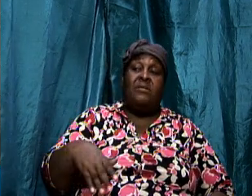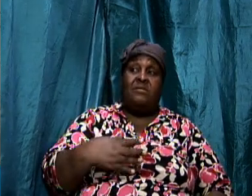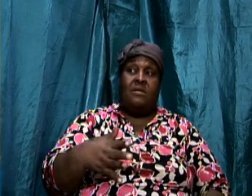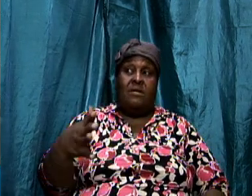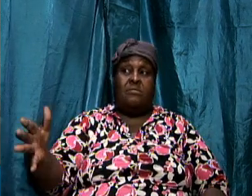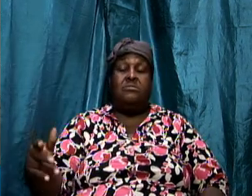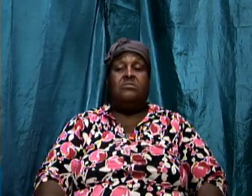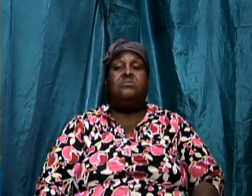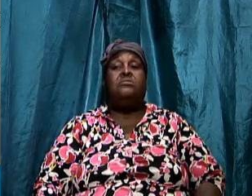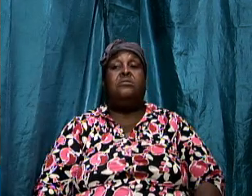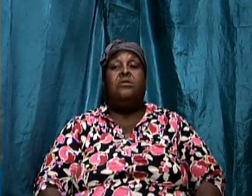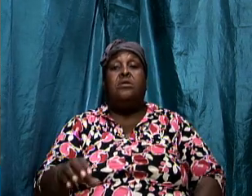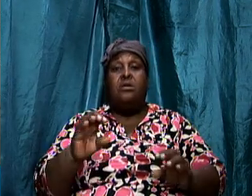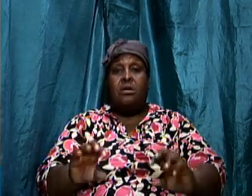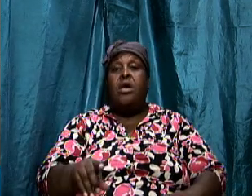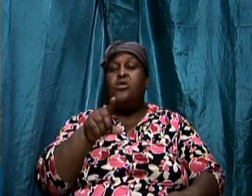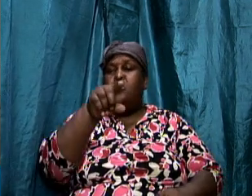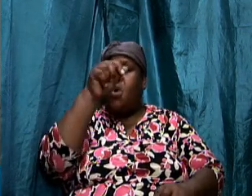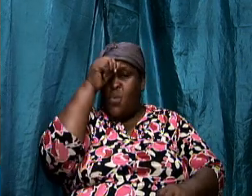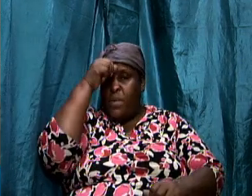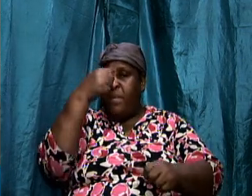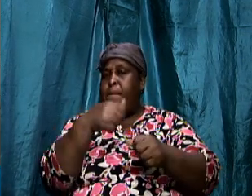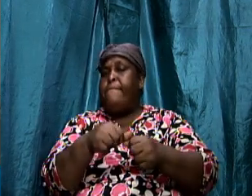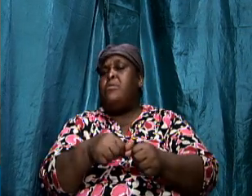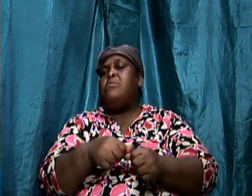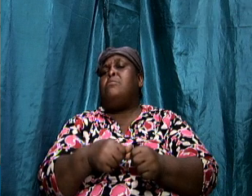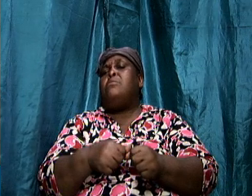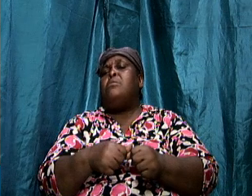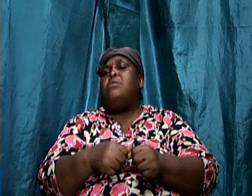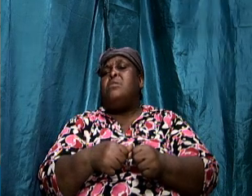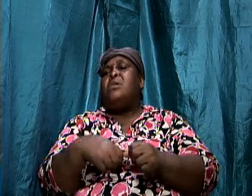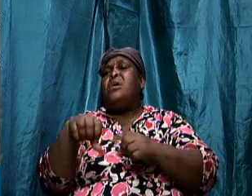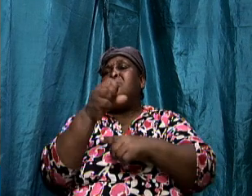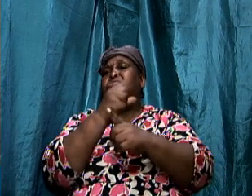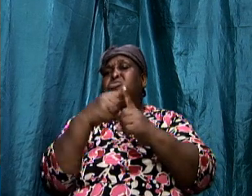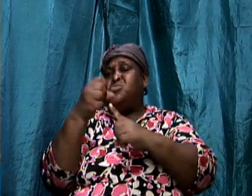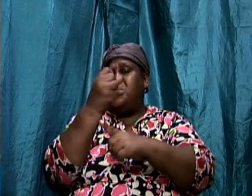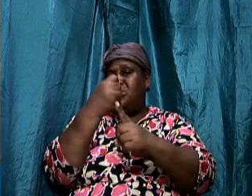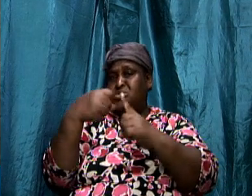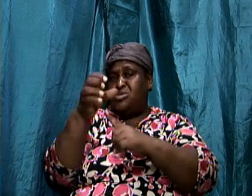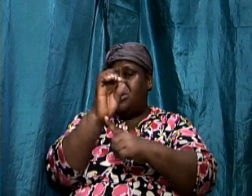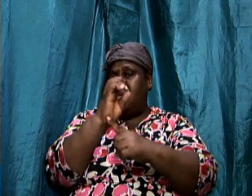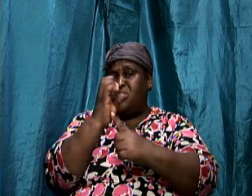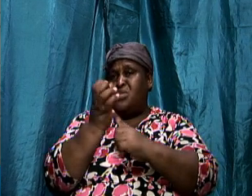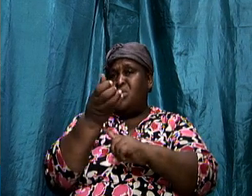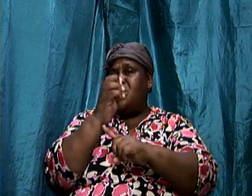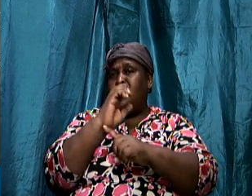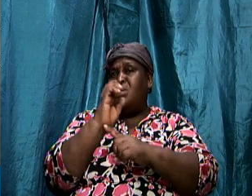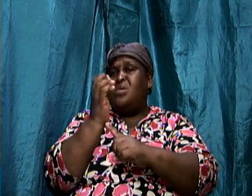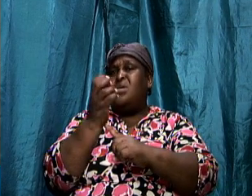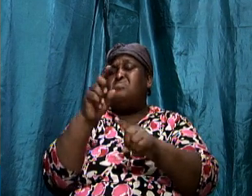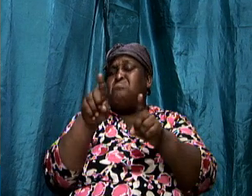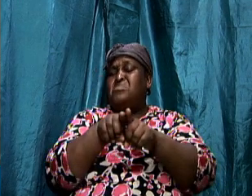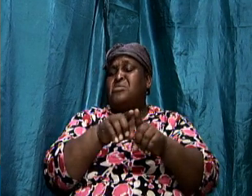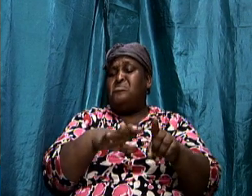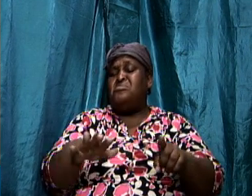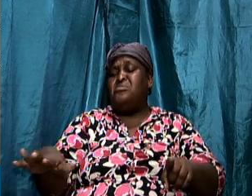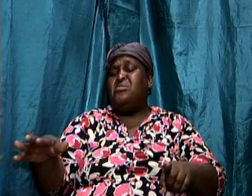can you recall a situation as a child of god